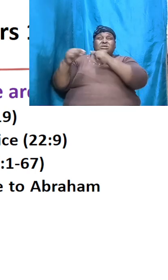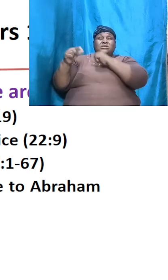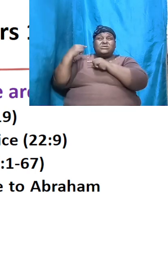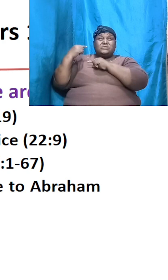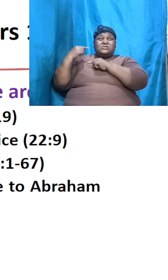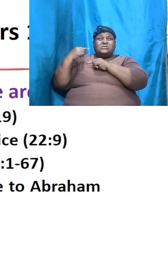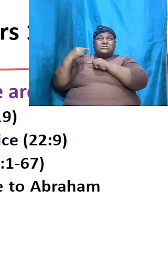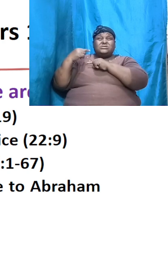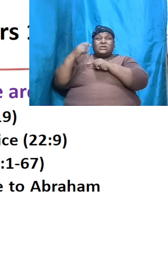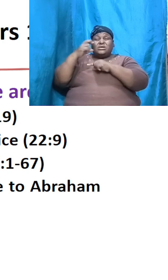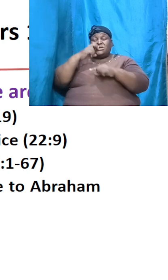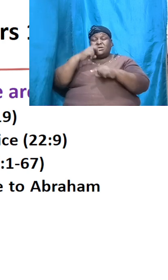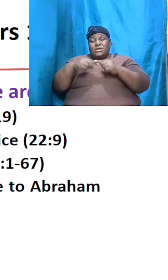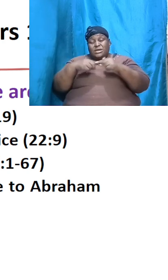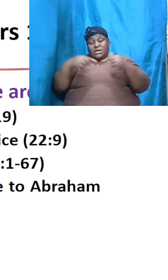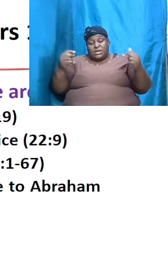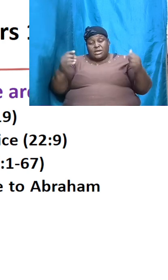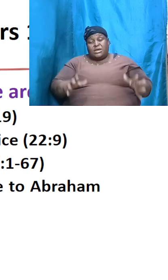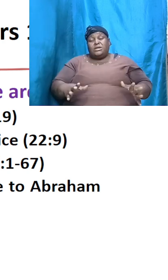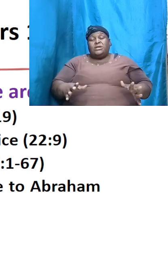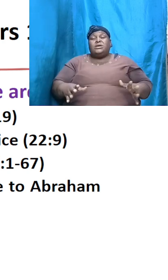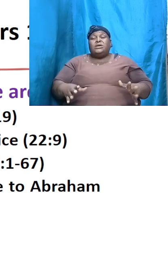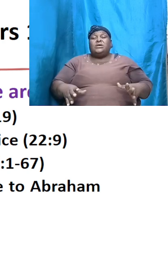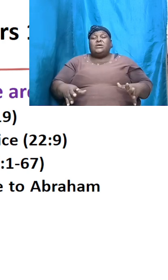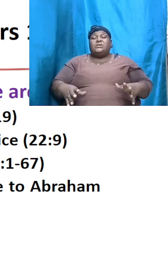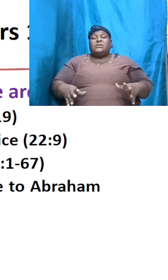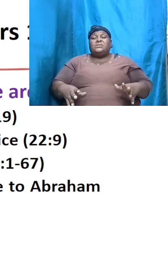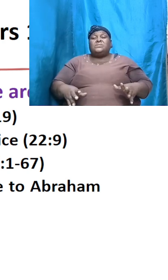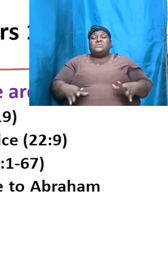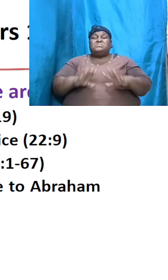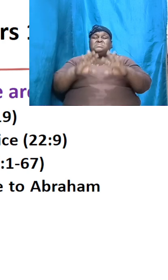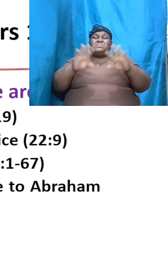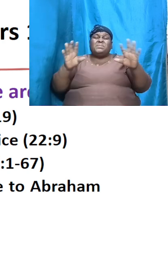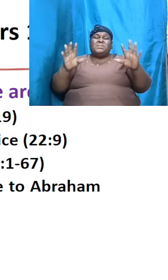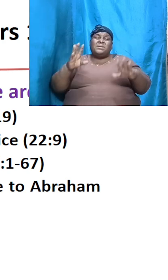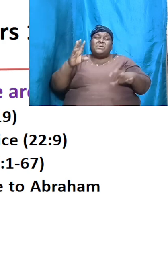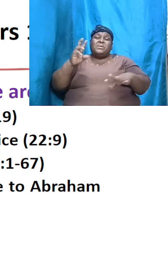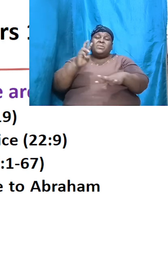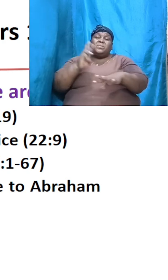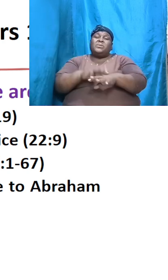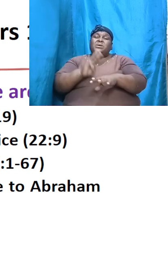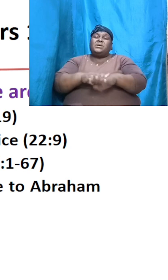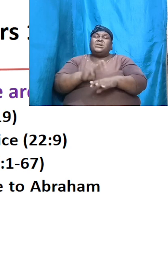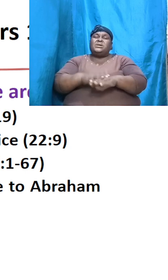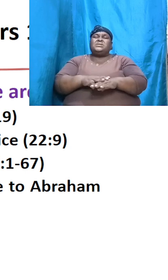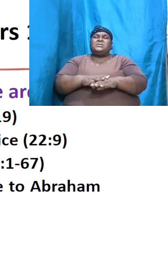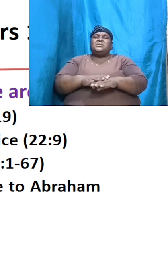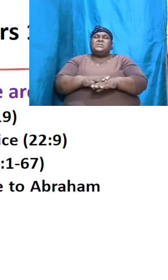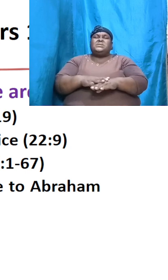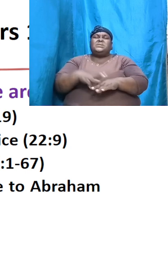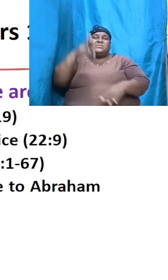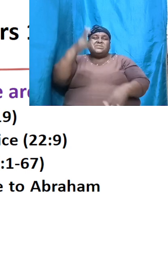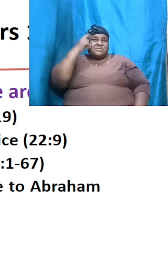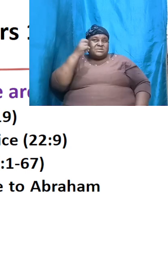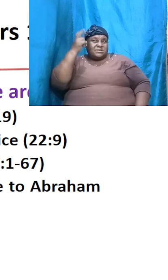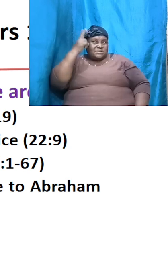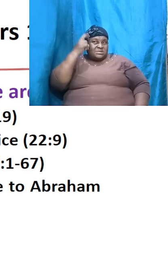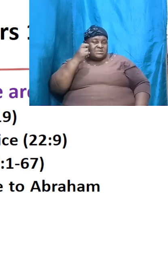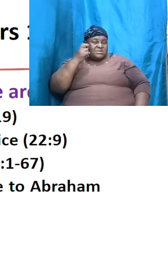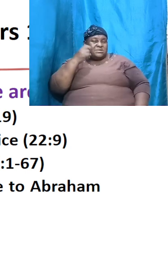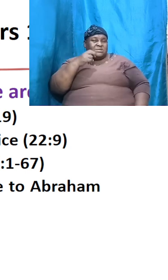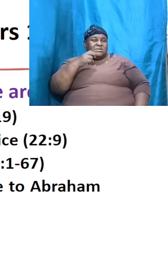his heel that was a clear warning to Satan and a clear word of prophecy